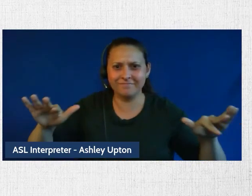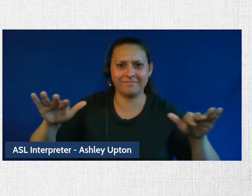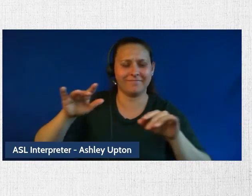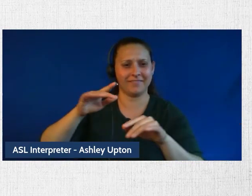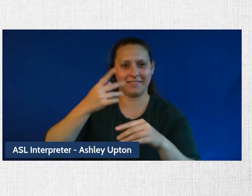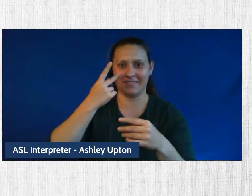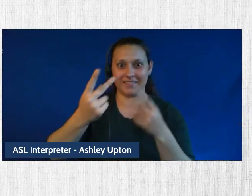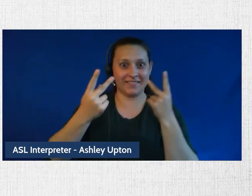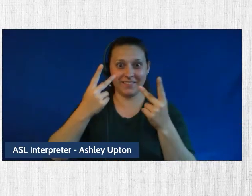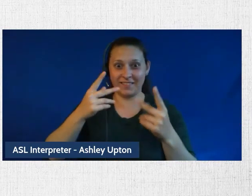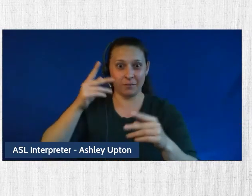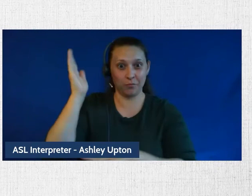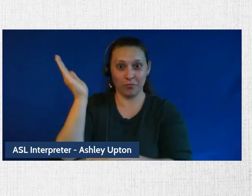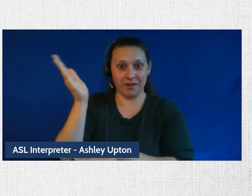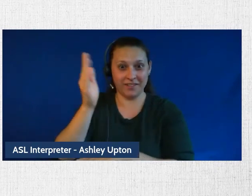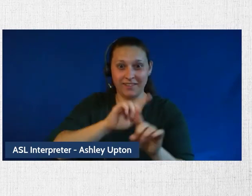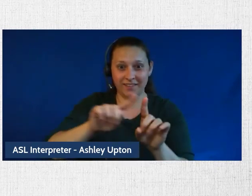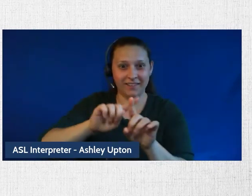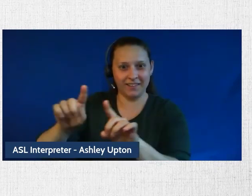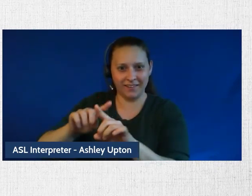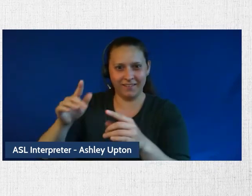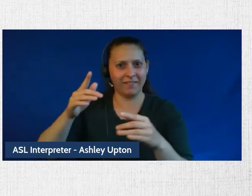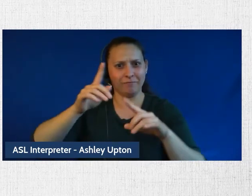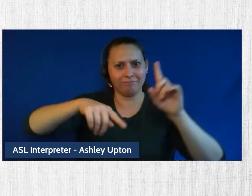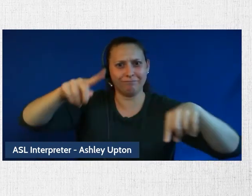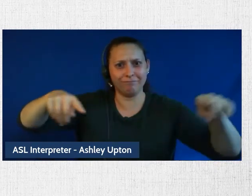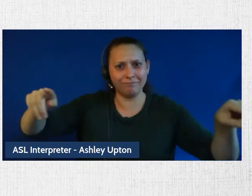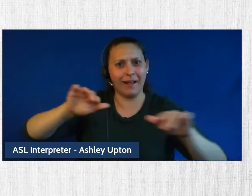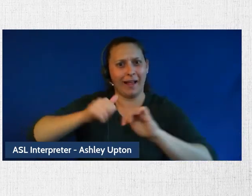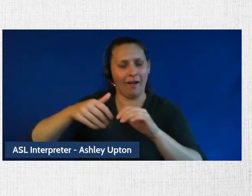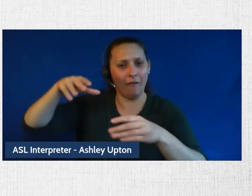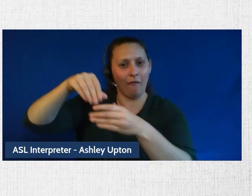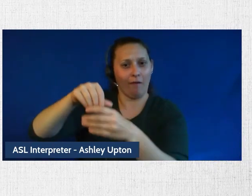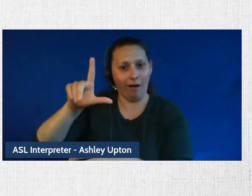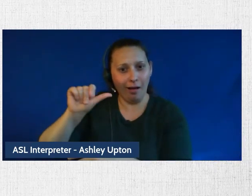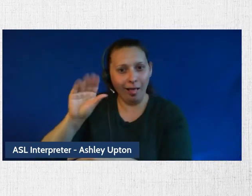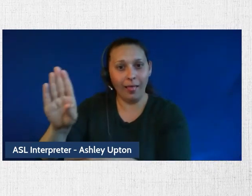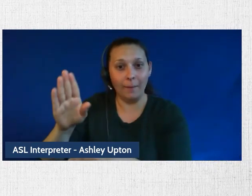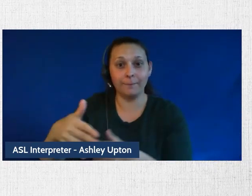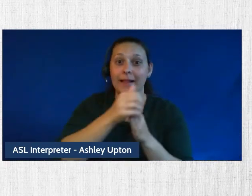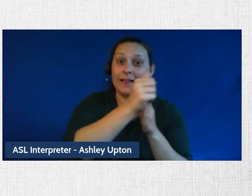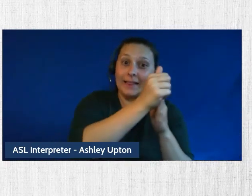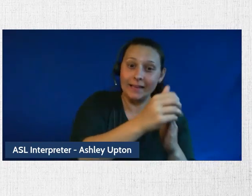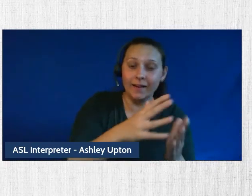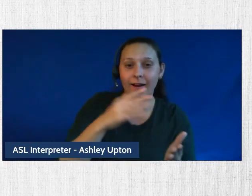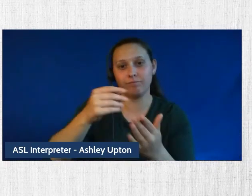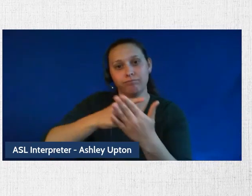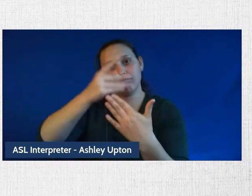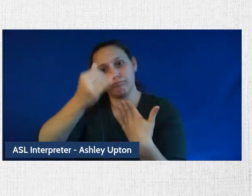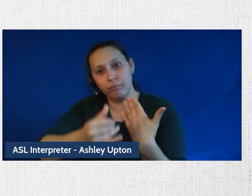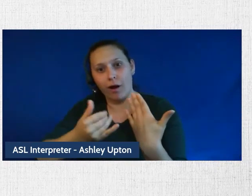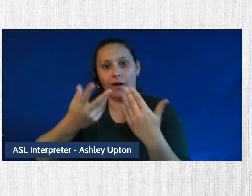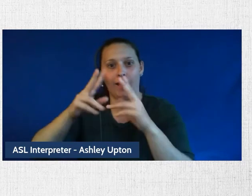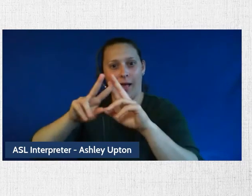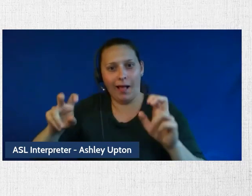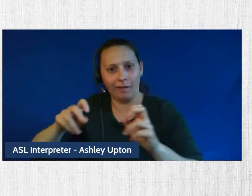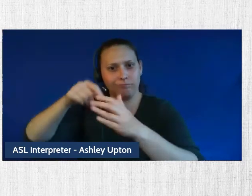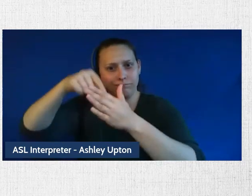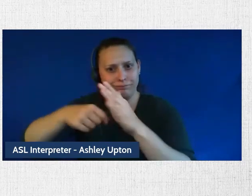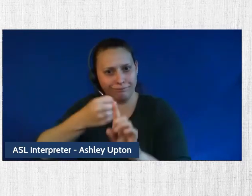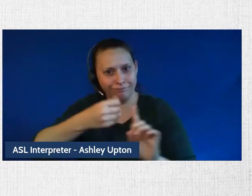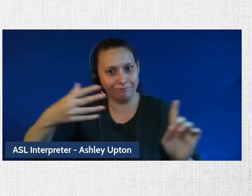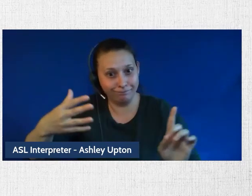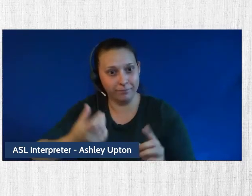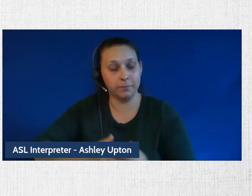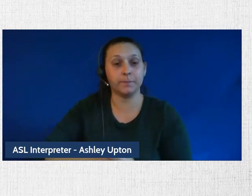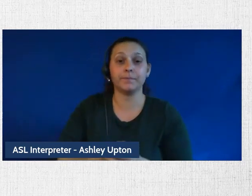the variety of ways that students do get involved with the lab, both at a leadership level and at a project analytics level. We now